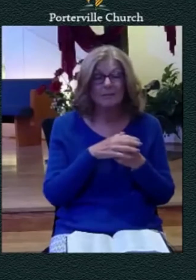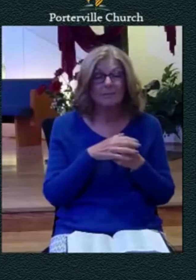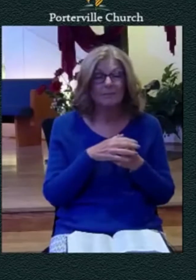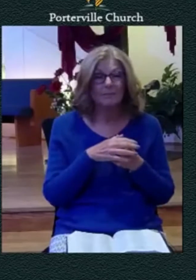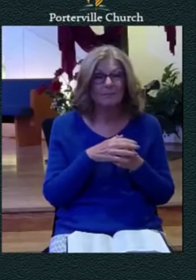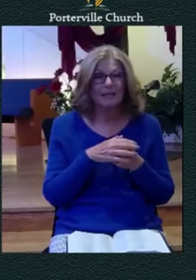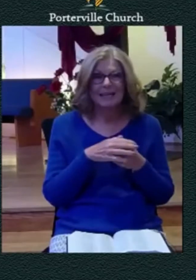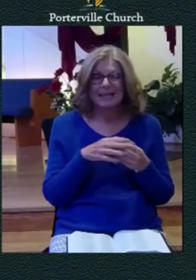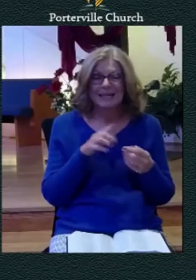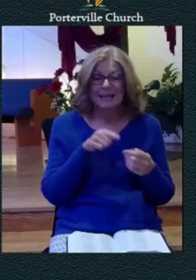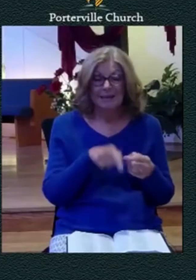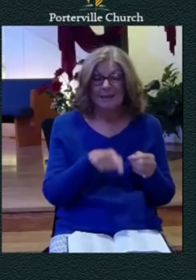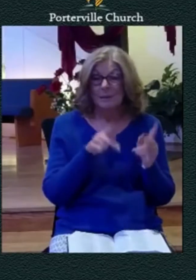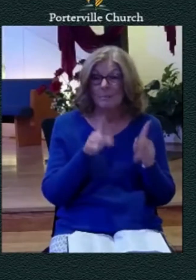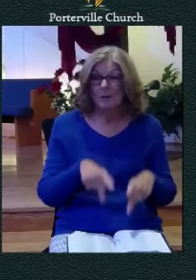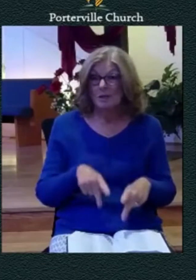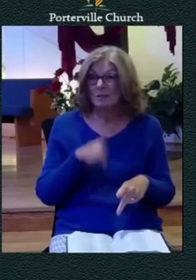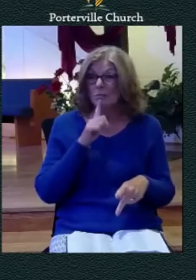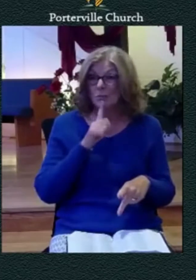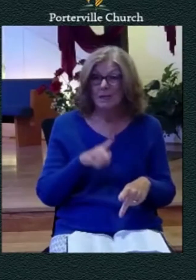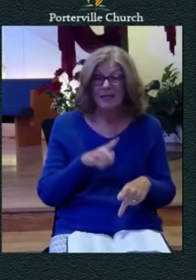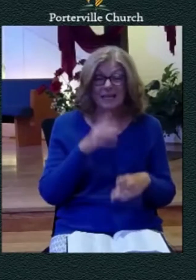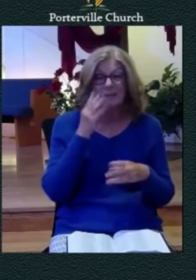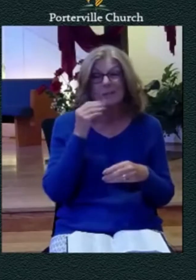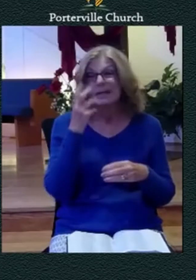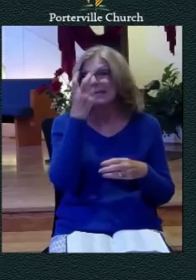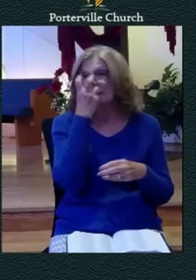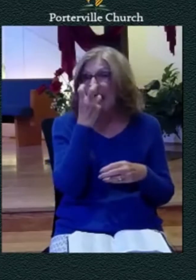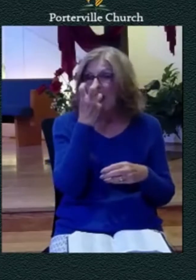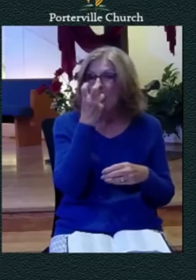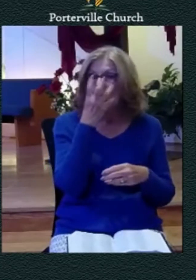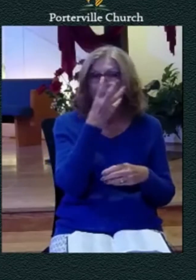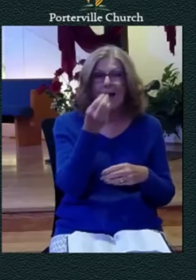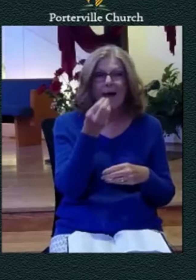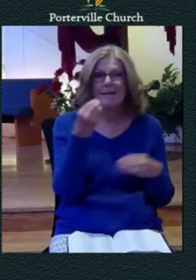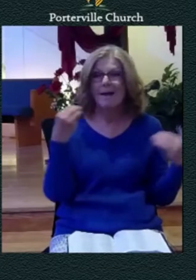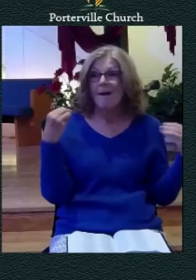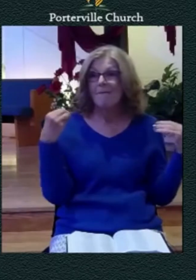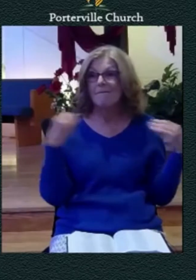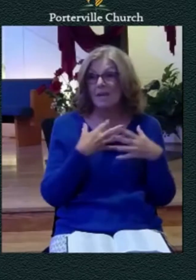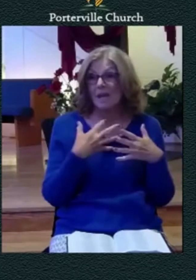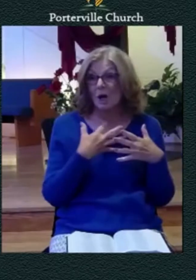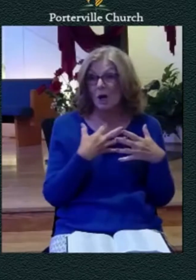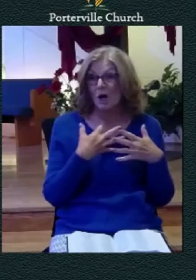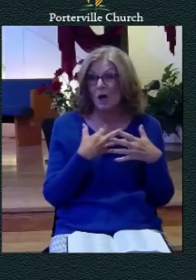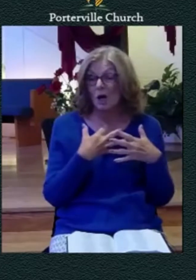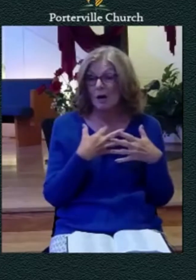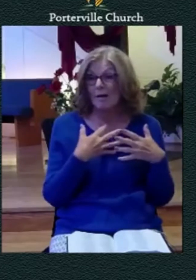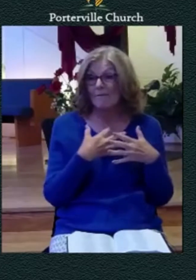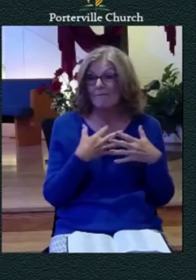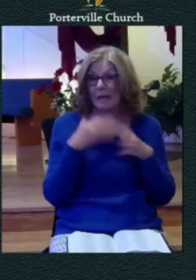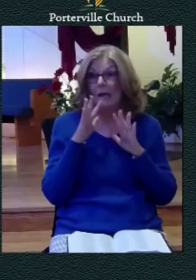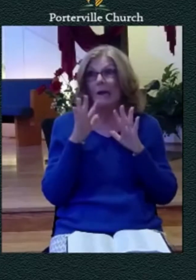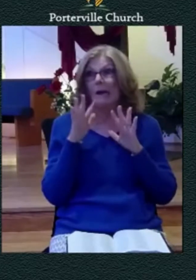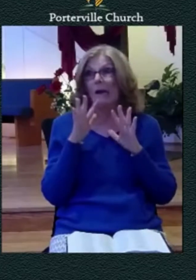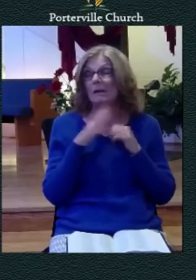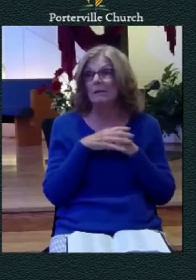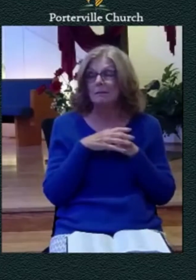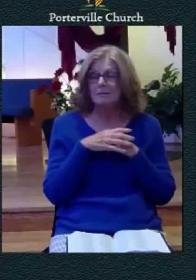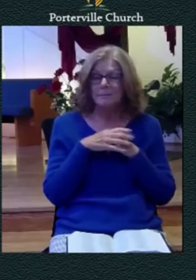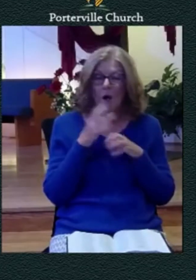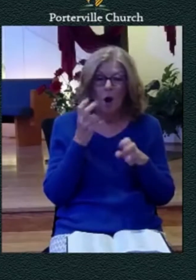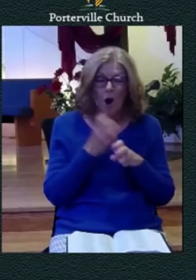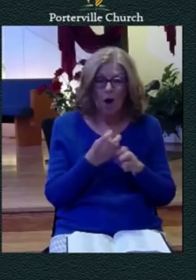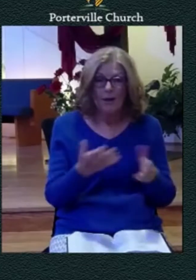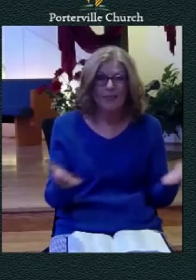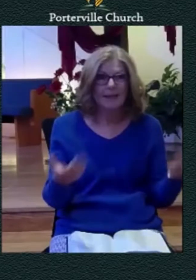and fear do you see that there the hard things come into the life the problems